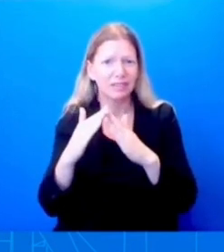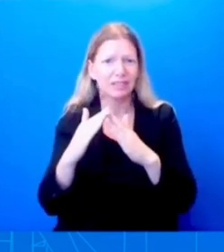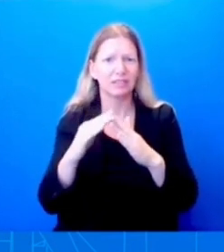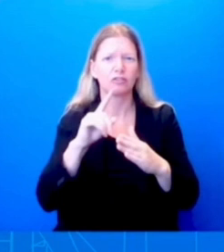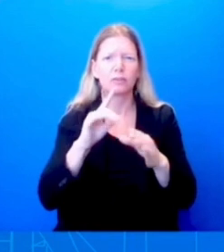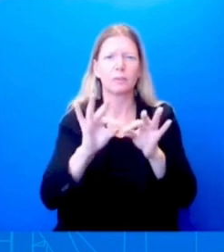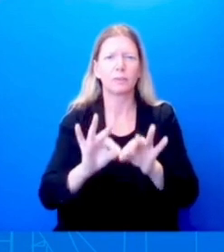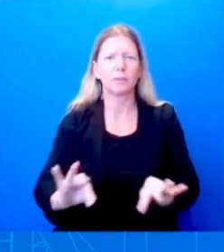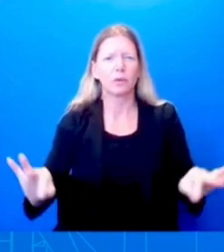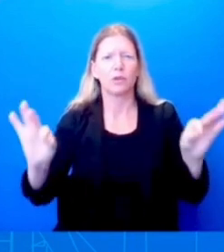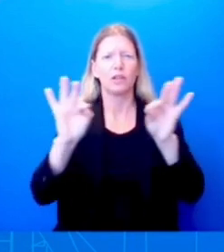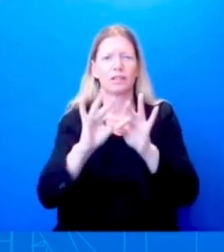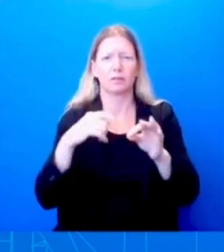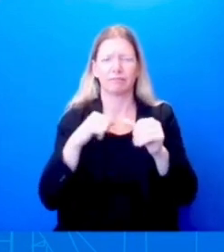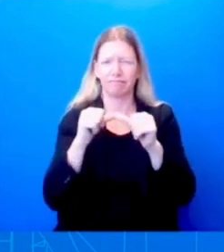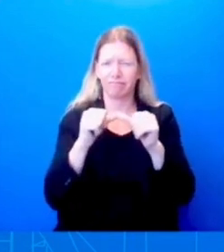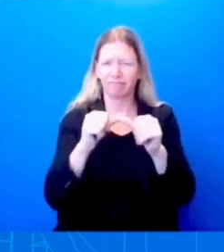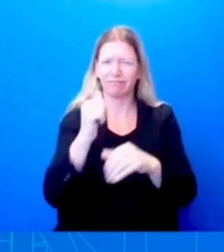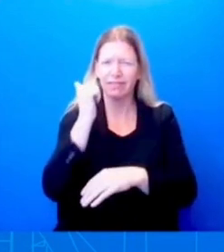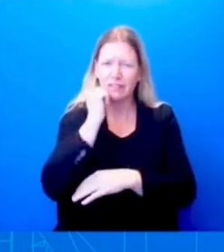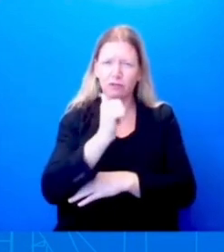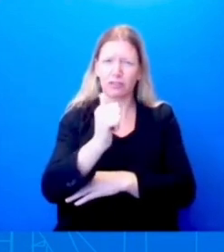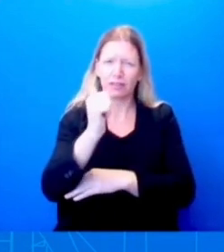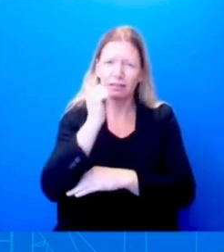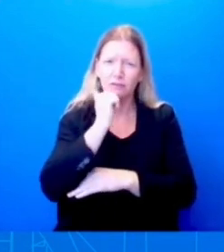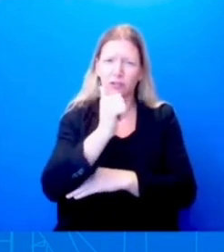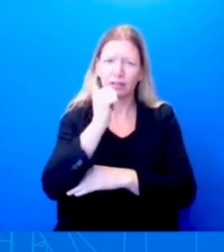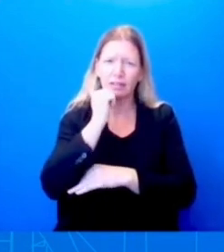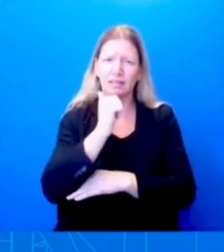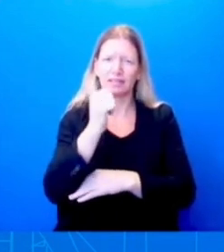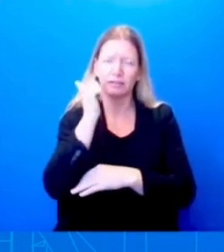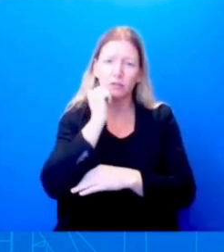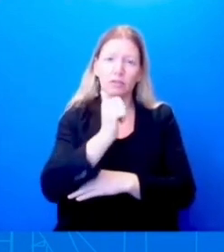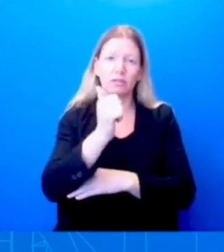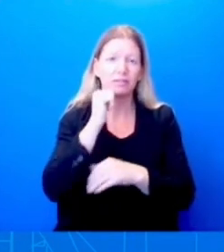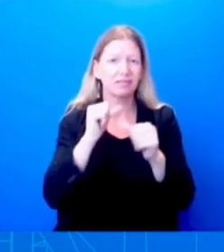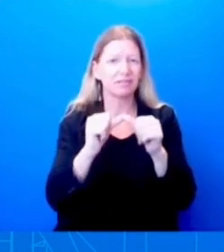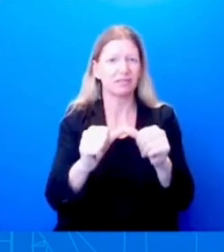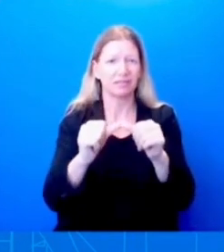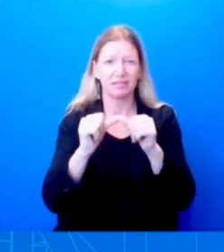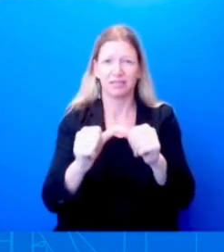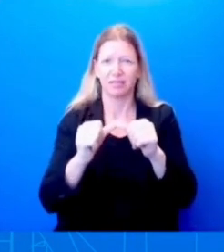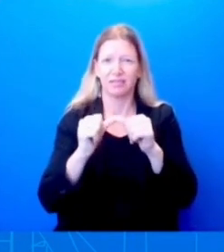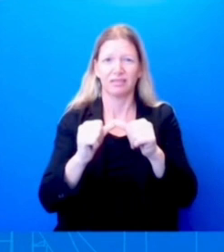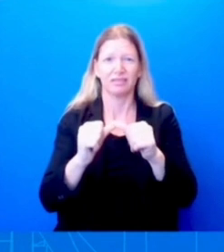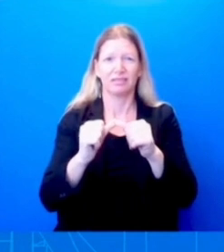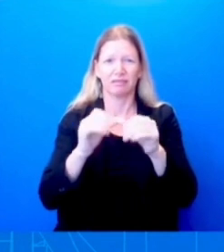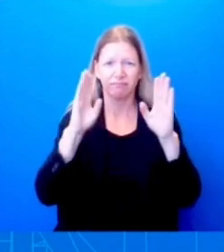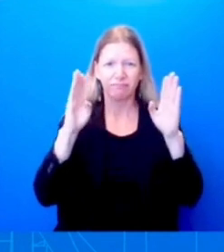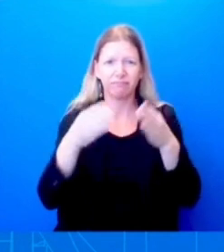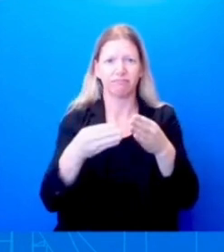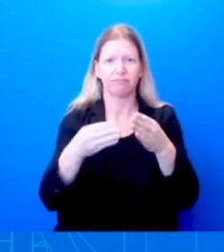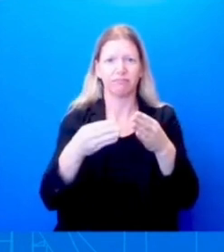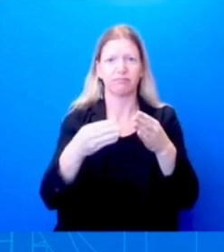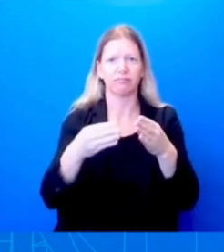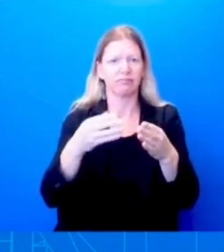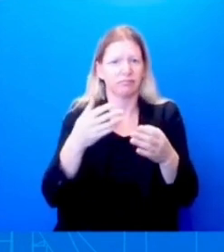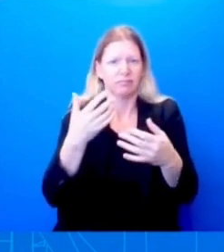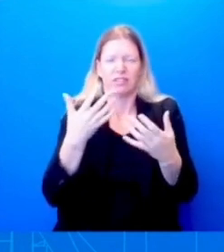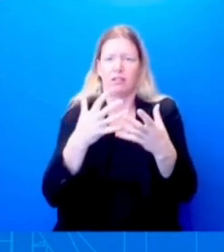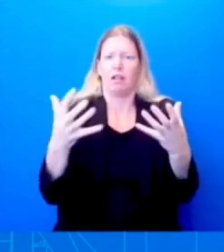administration, a whole of government approach, recognizing that there's work yet to be done. It's important to note that